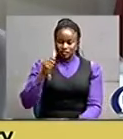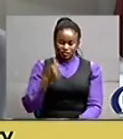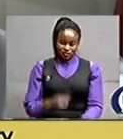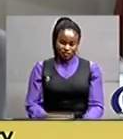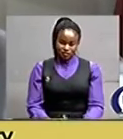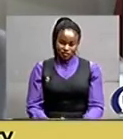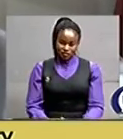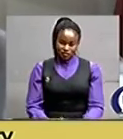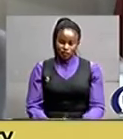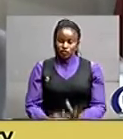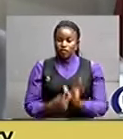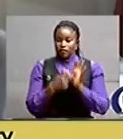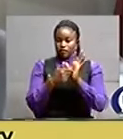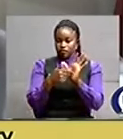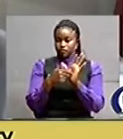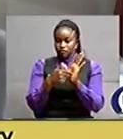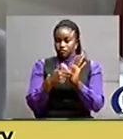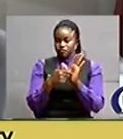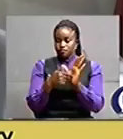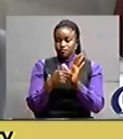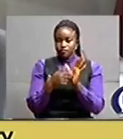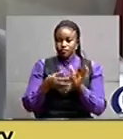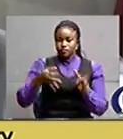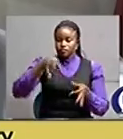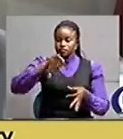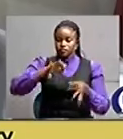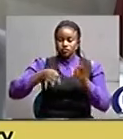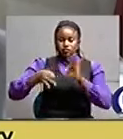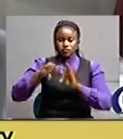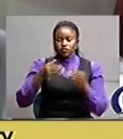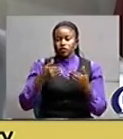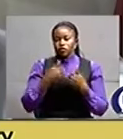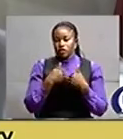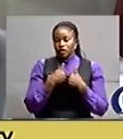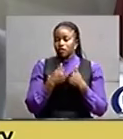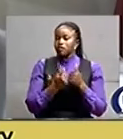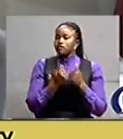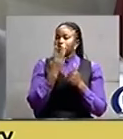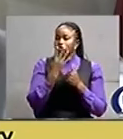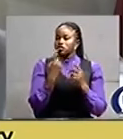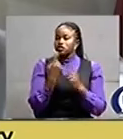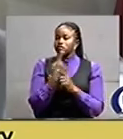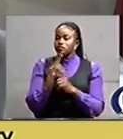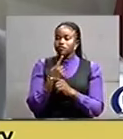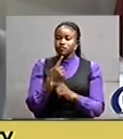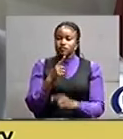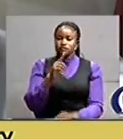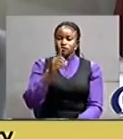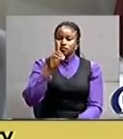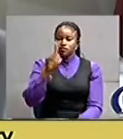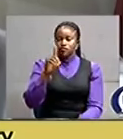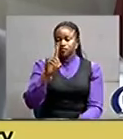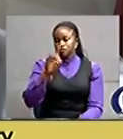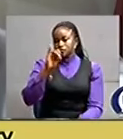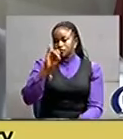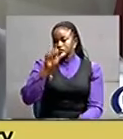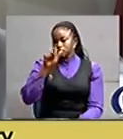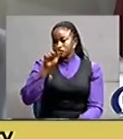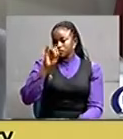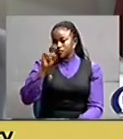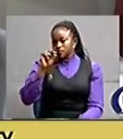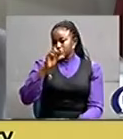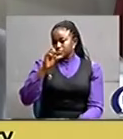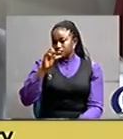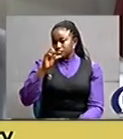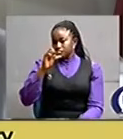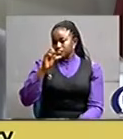For example, chemistry. We had 14 distinctions. That's great. And